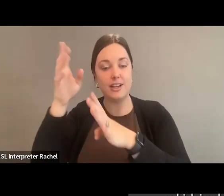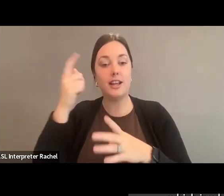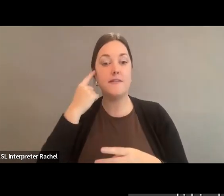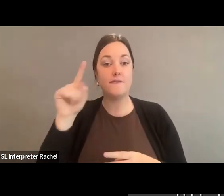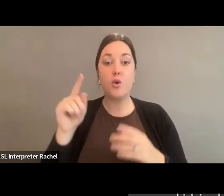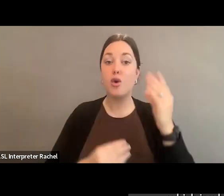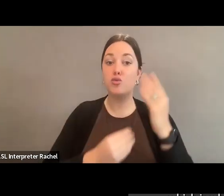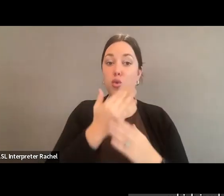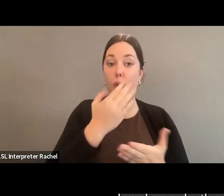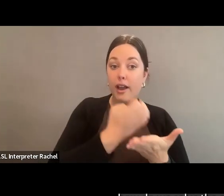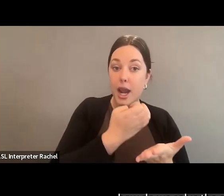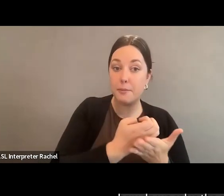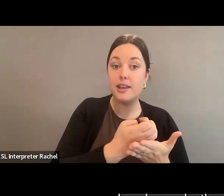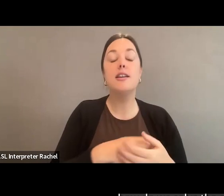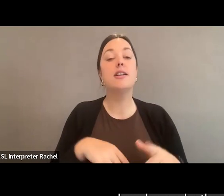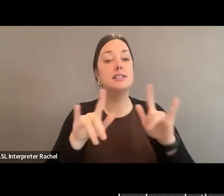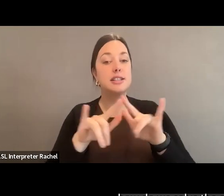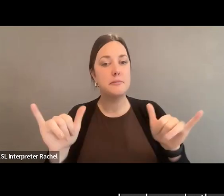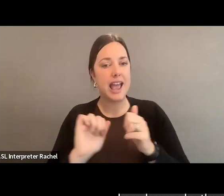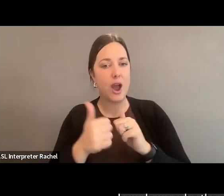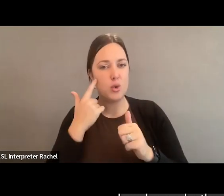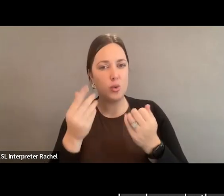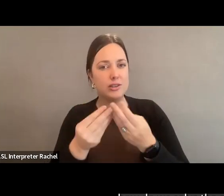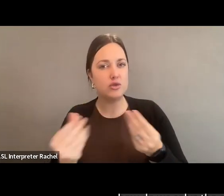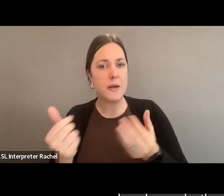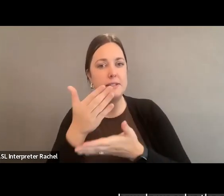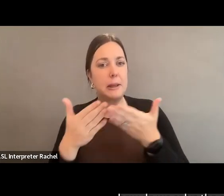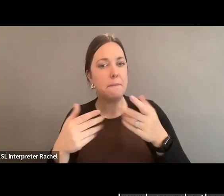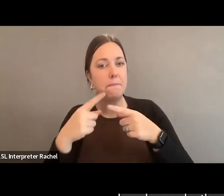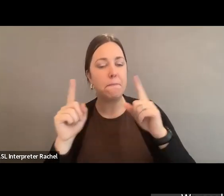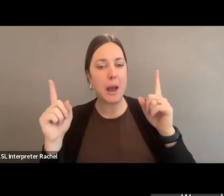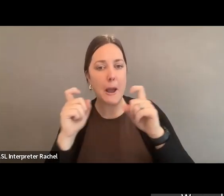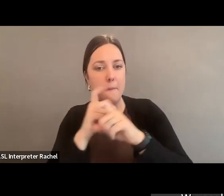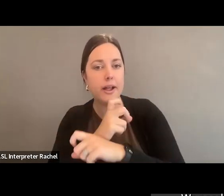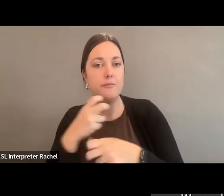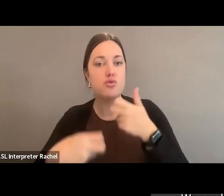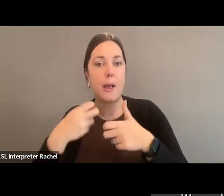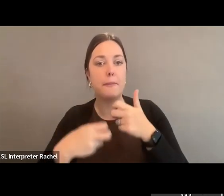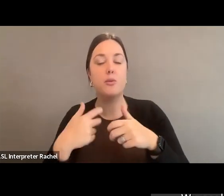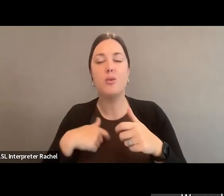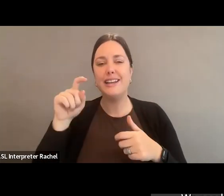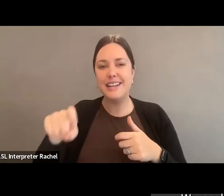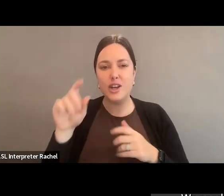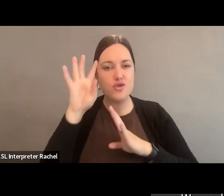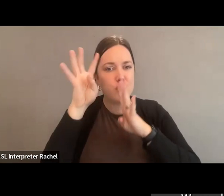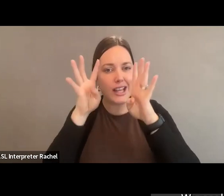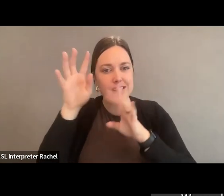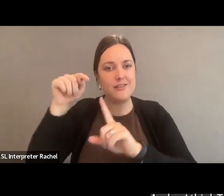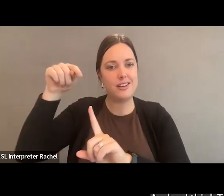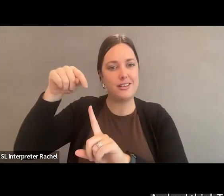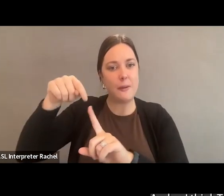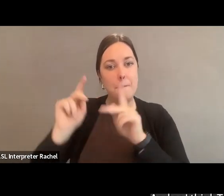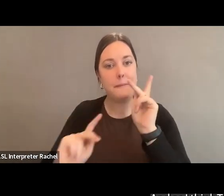grow our economy, but also how do we solve the complicated problems that are facing our country? We need creative people to come up with new